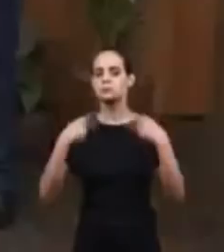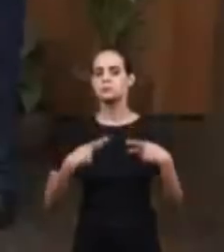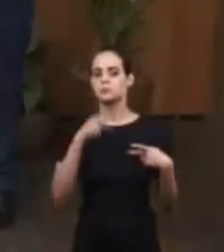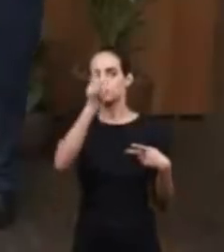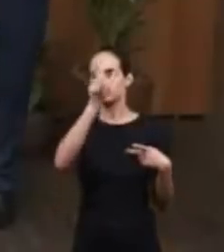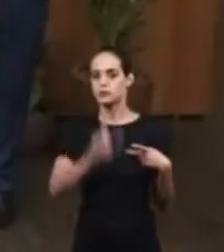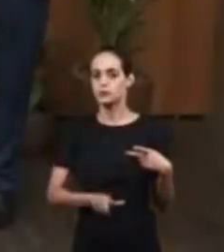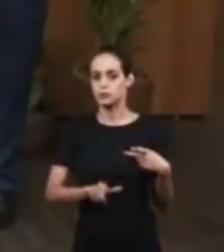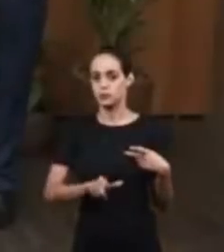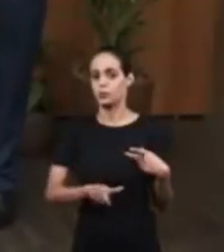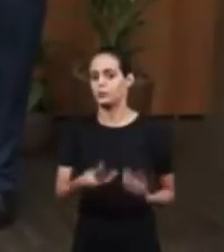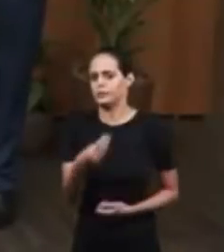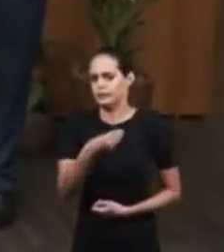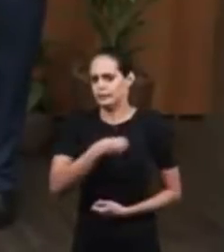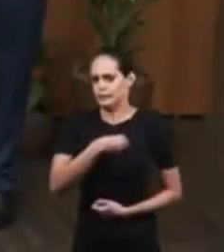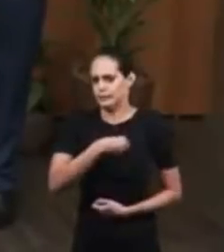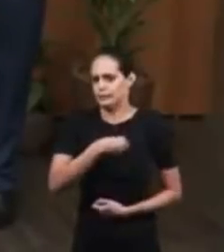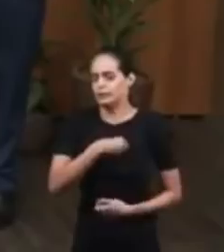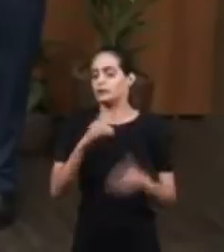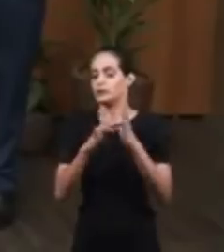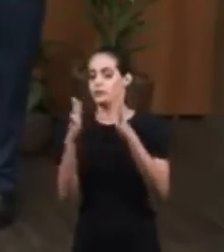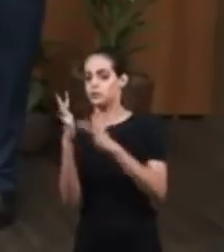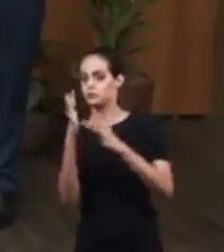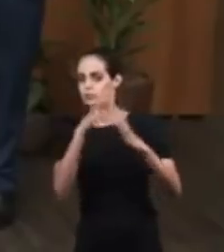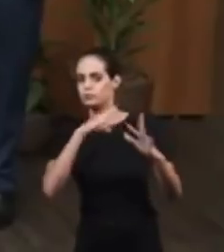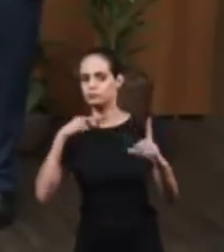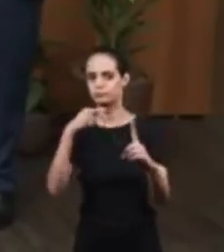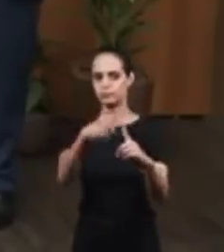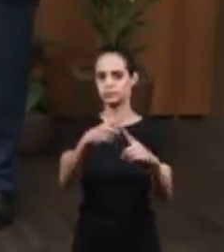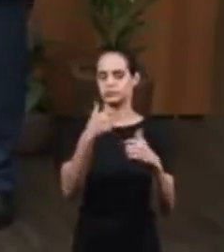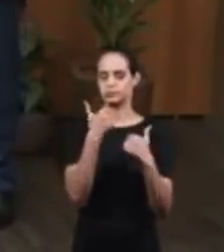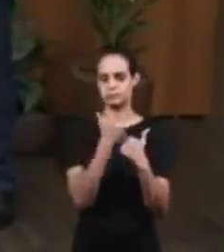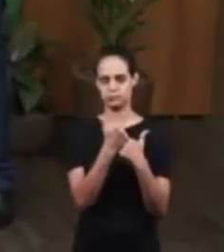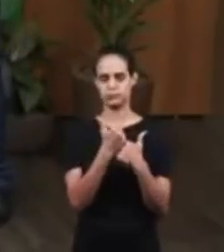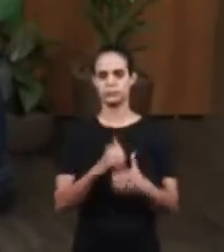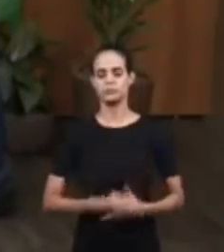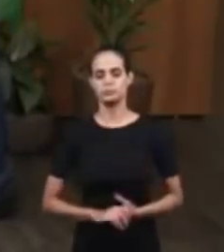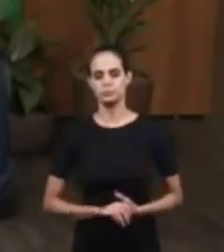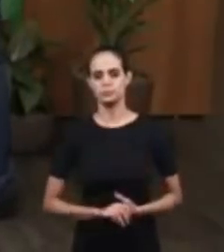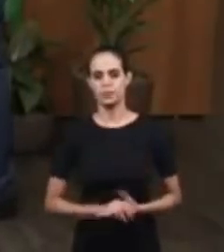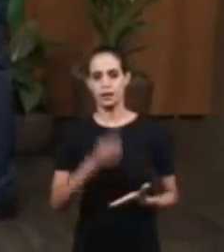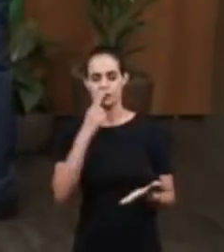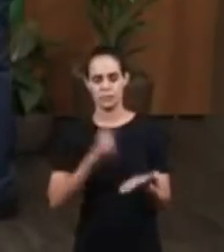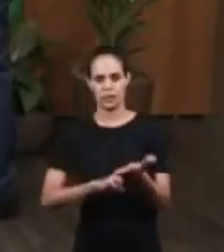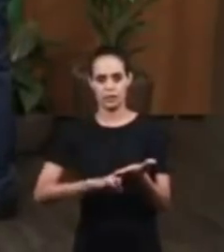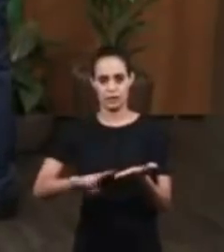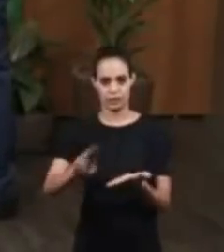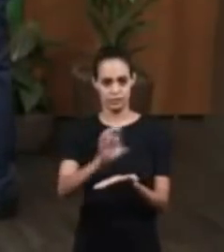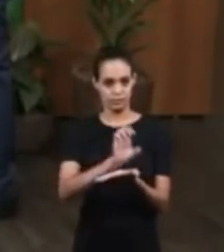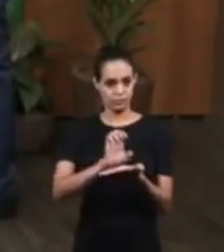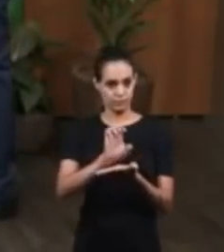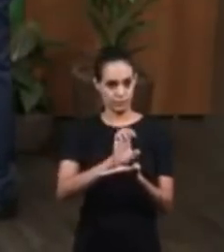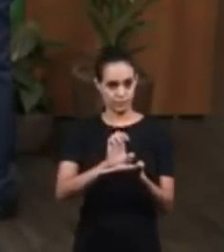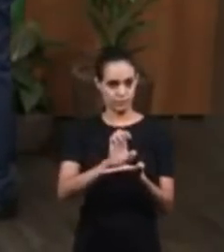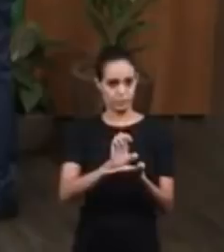When Paul wrote the letter to the Ephesians, he spoke about the redemption through the blood of Jesus.